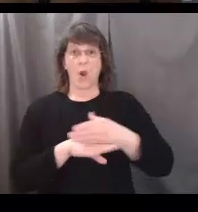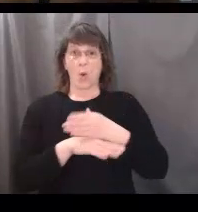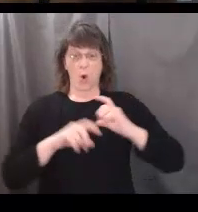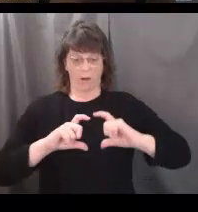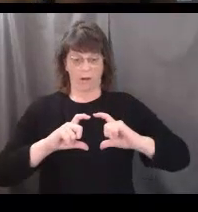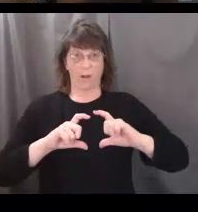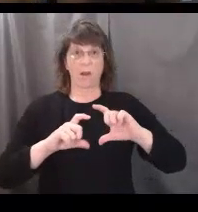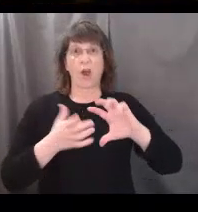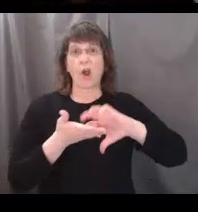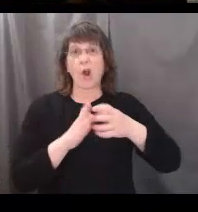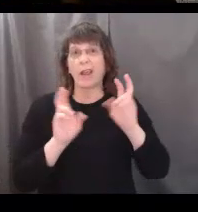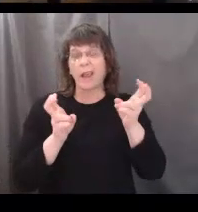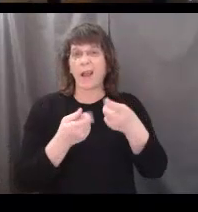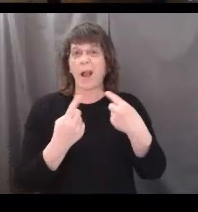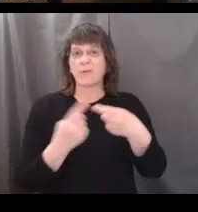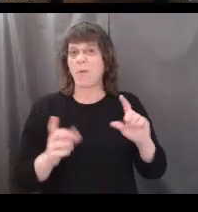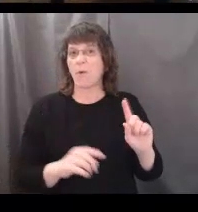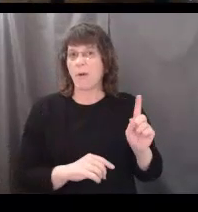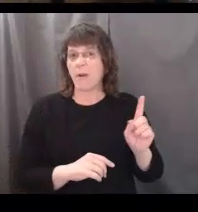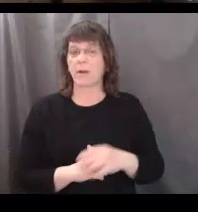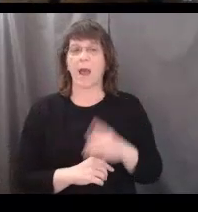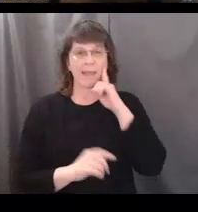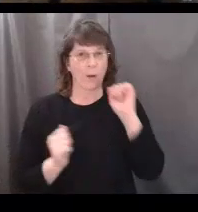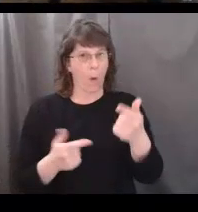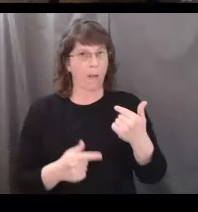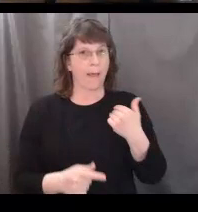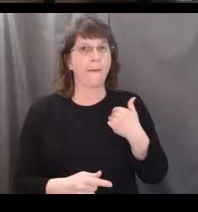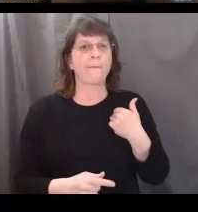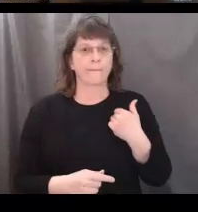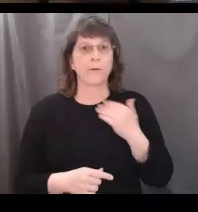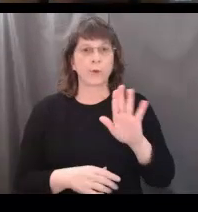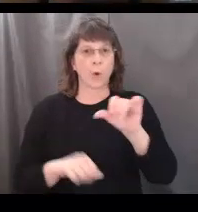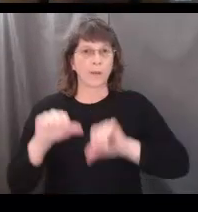cookies come from. I think all of you have wood cookies in your science kids.